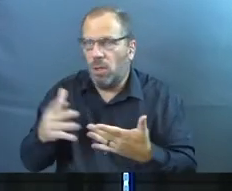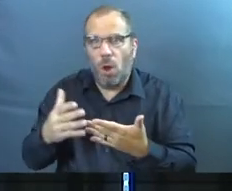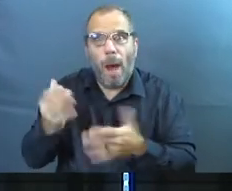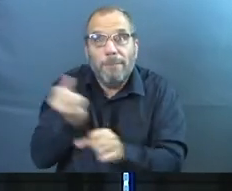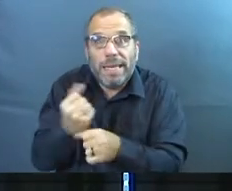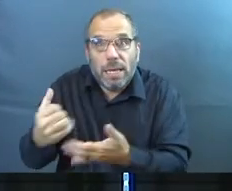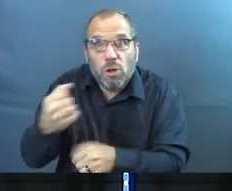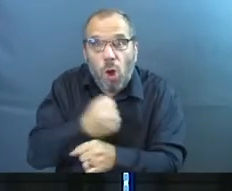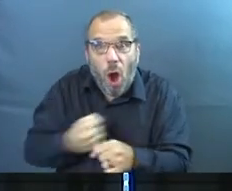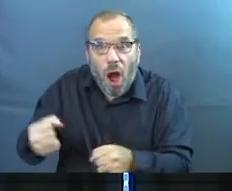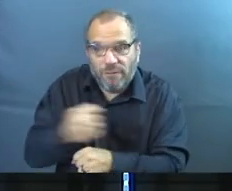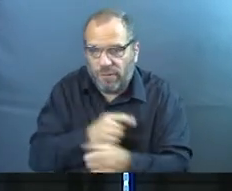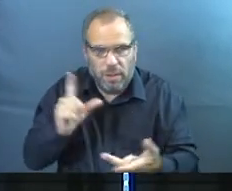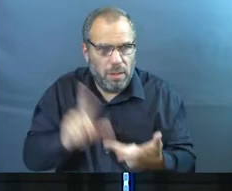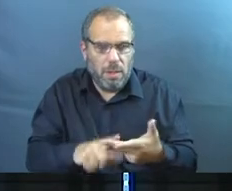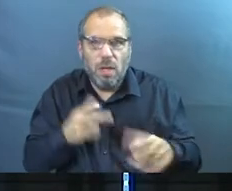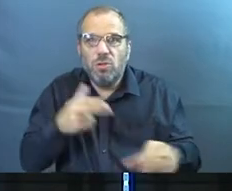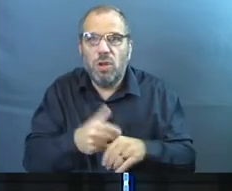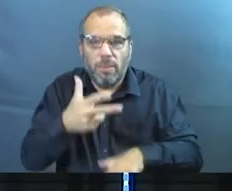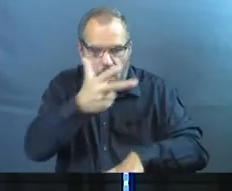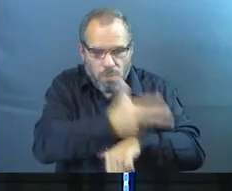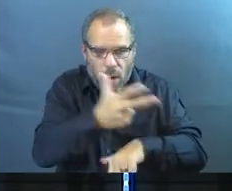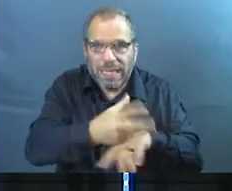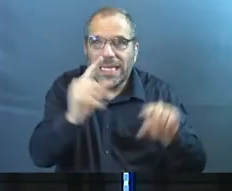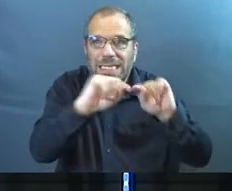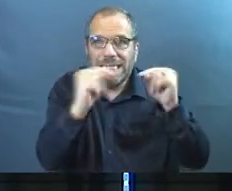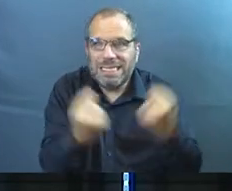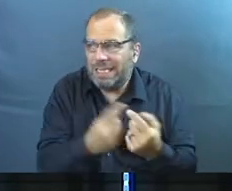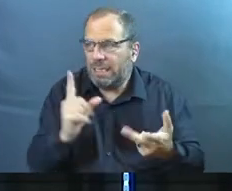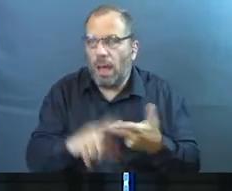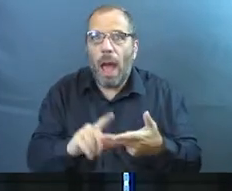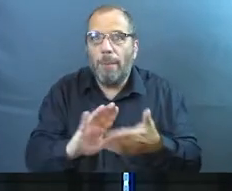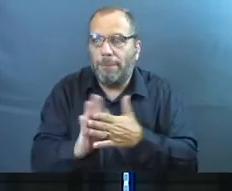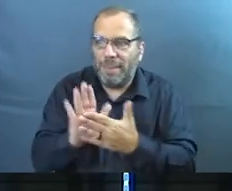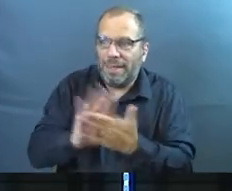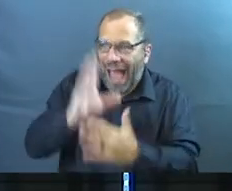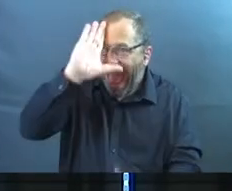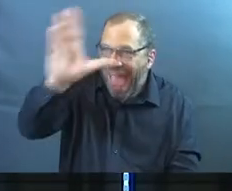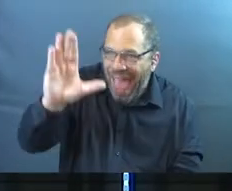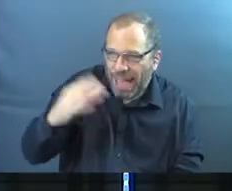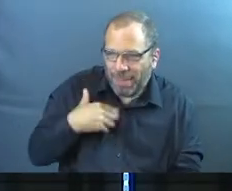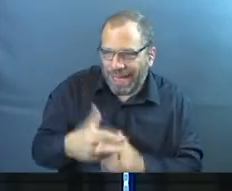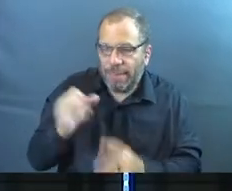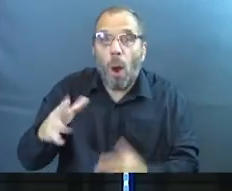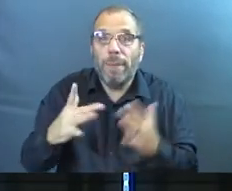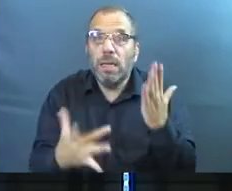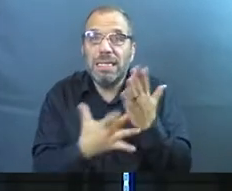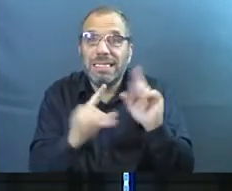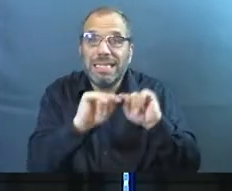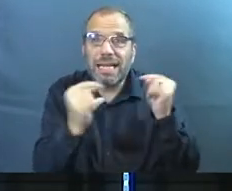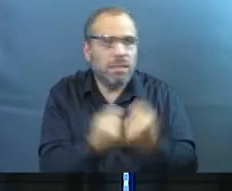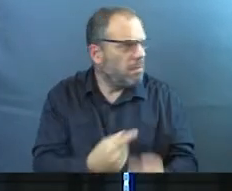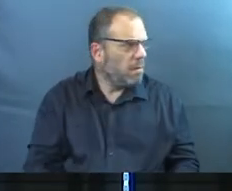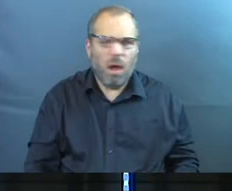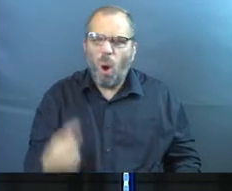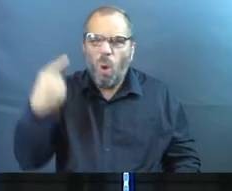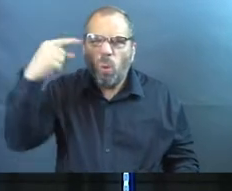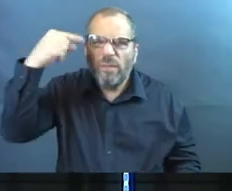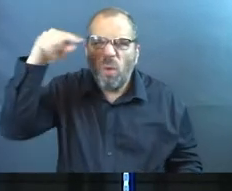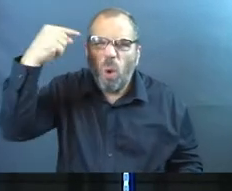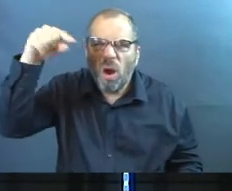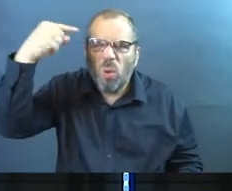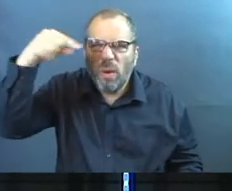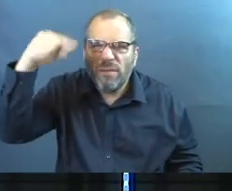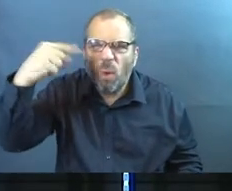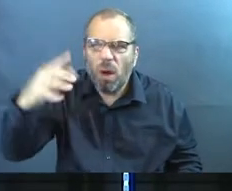brewing coffee, jumping onto the parking team, being a greeter, being on the tech team. Why do you need to do those